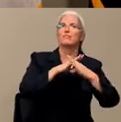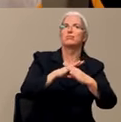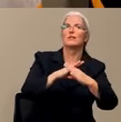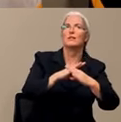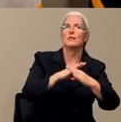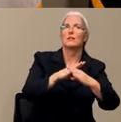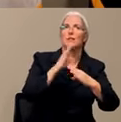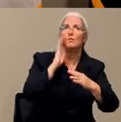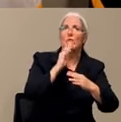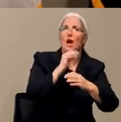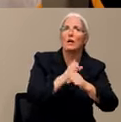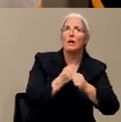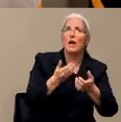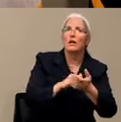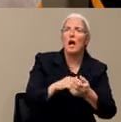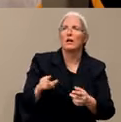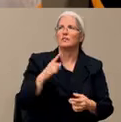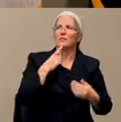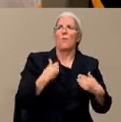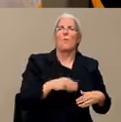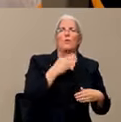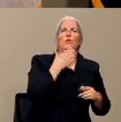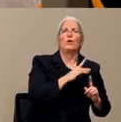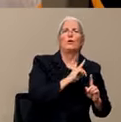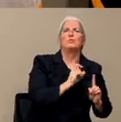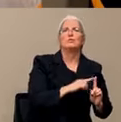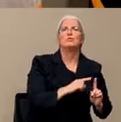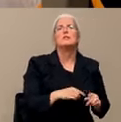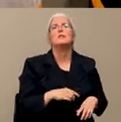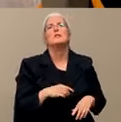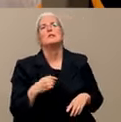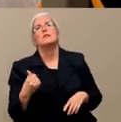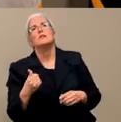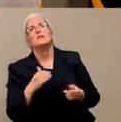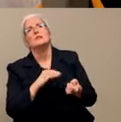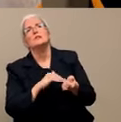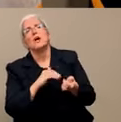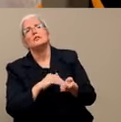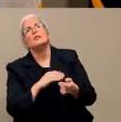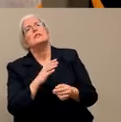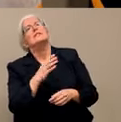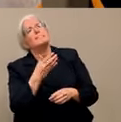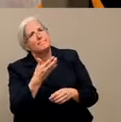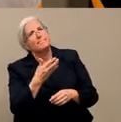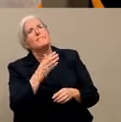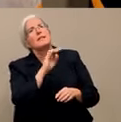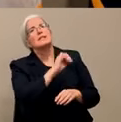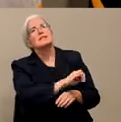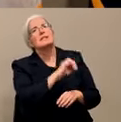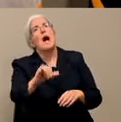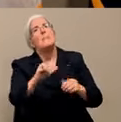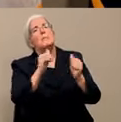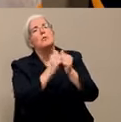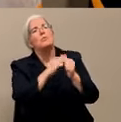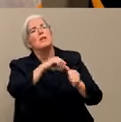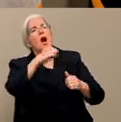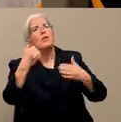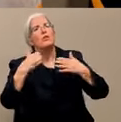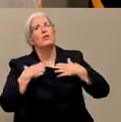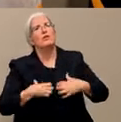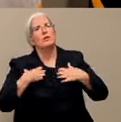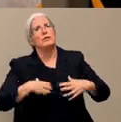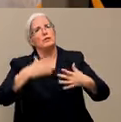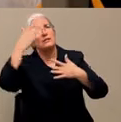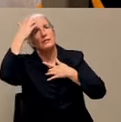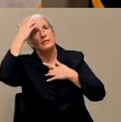So if this acts like other viruses, respiratory viruses, the answer would be yes. This is, again, one of those things